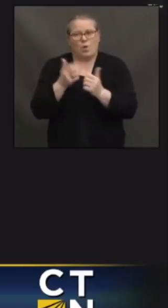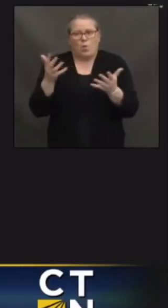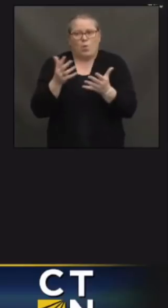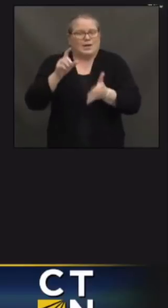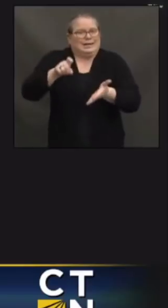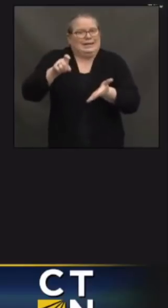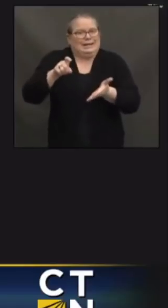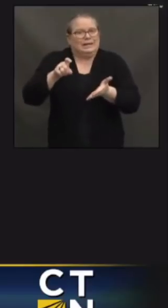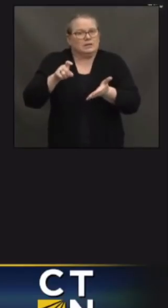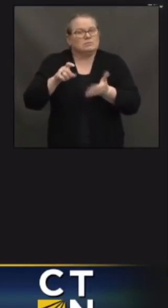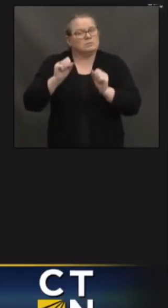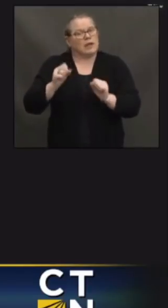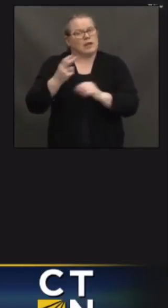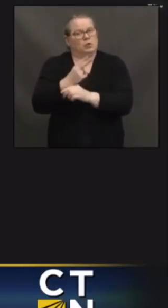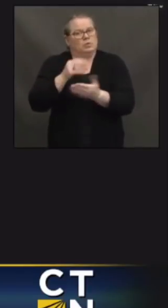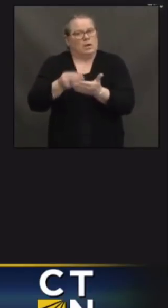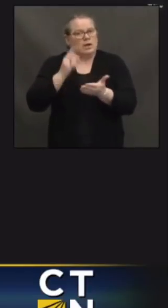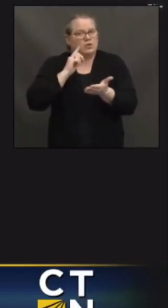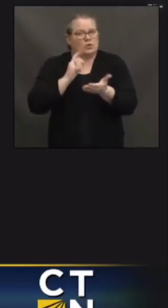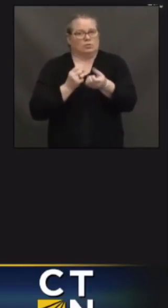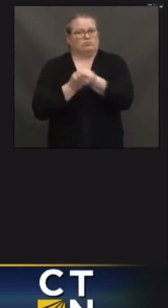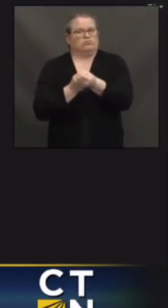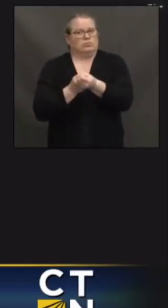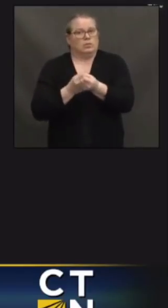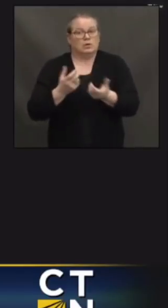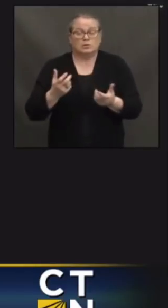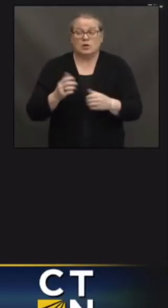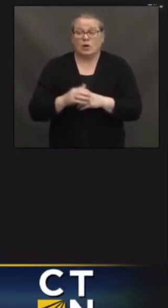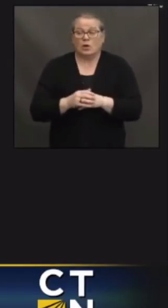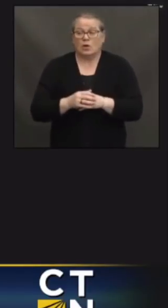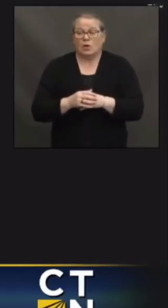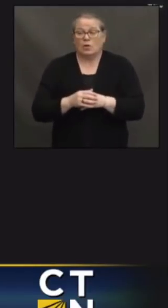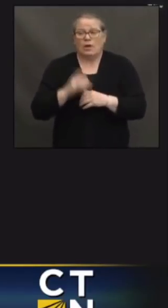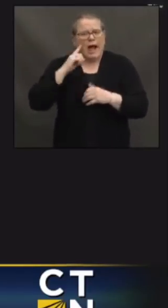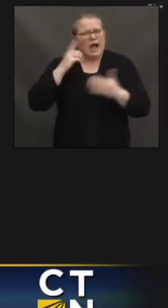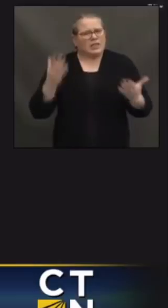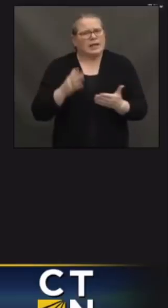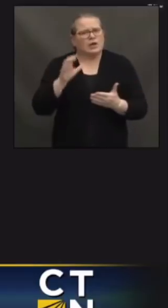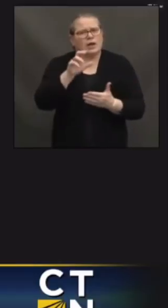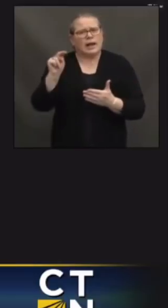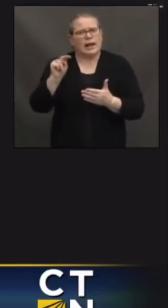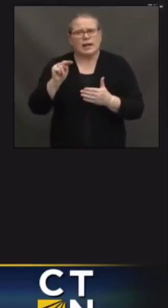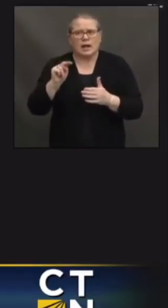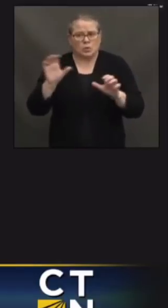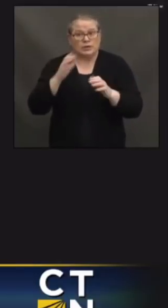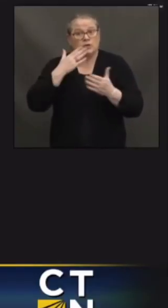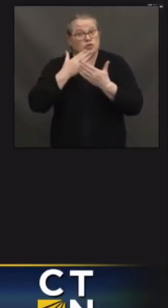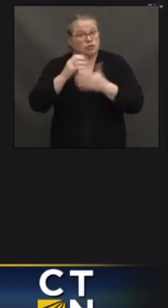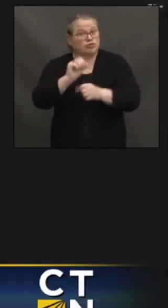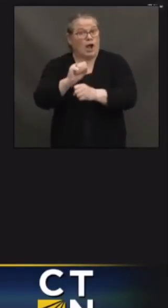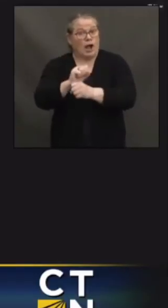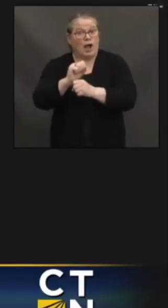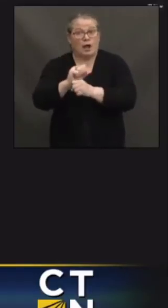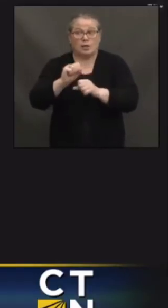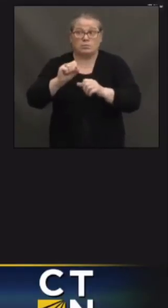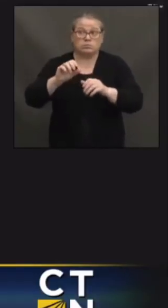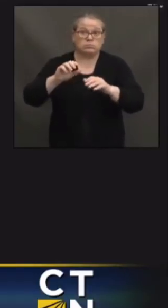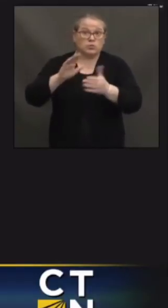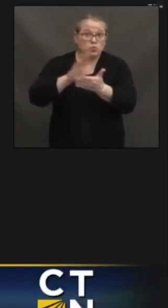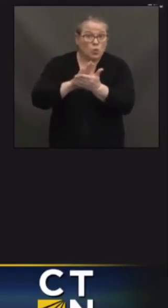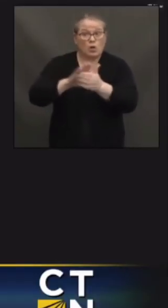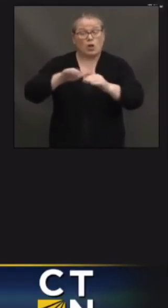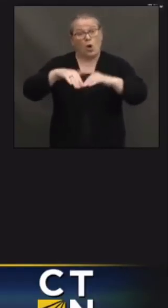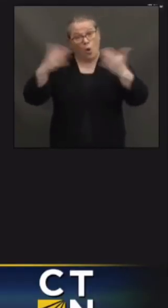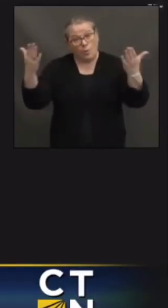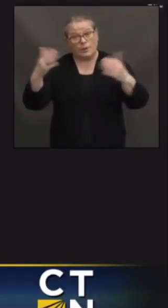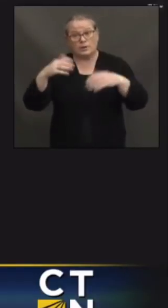a better job than most states in getting our kids back into school. But as we know, especially in Connecticut cities, there's a whole, you know, group of kids that